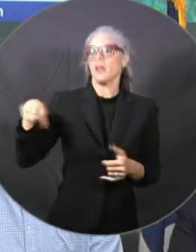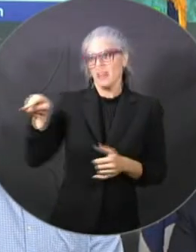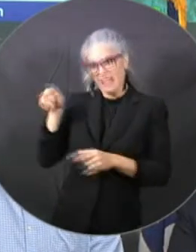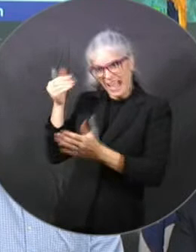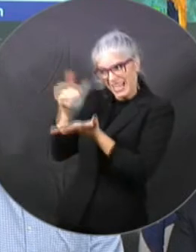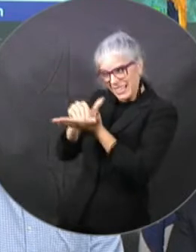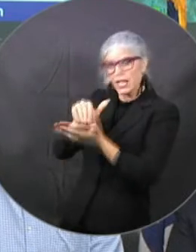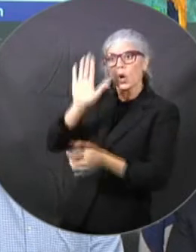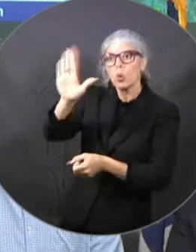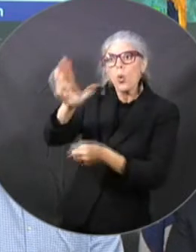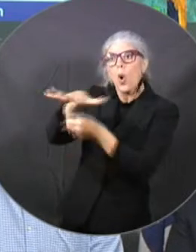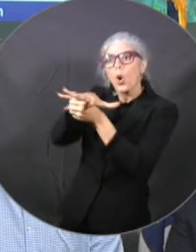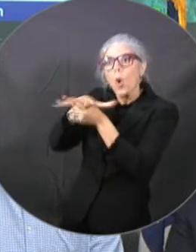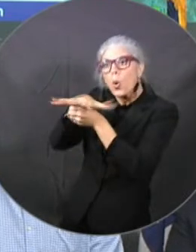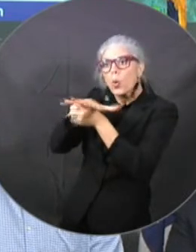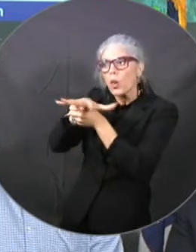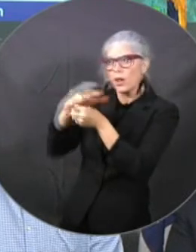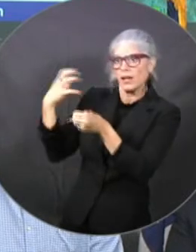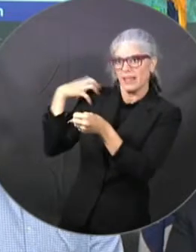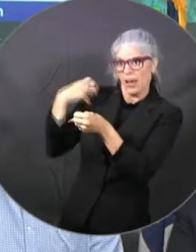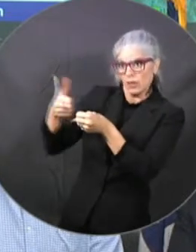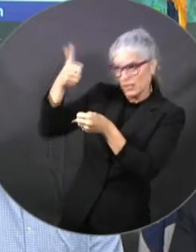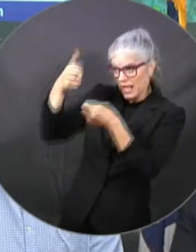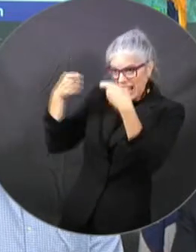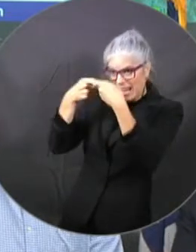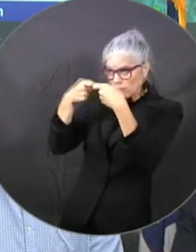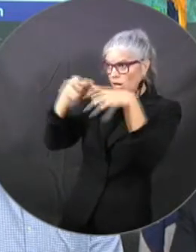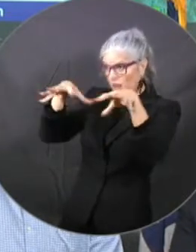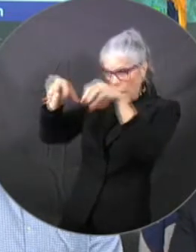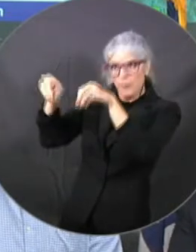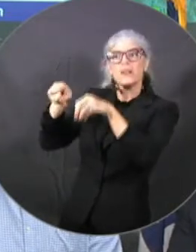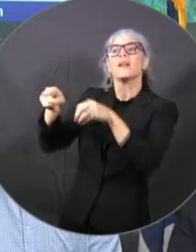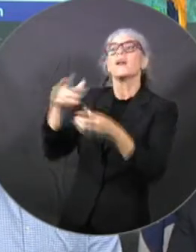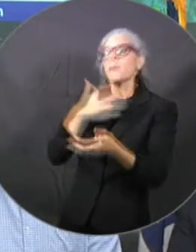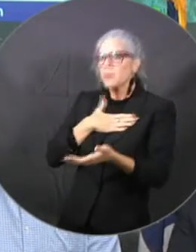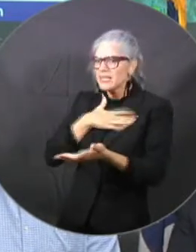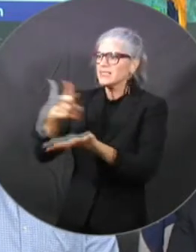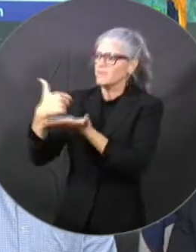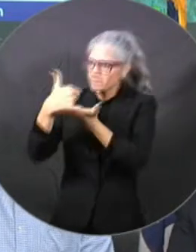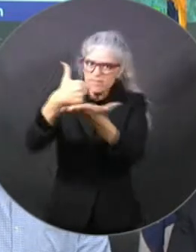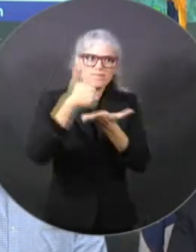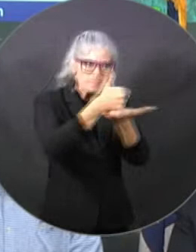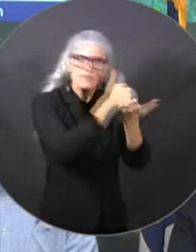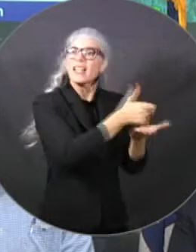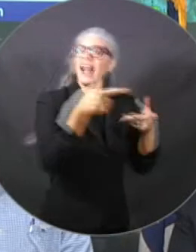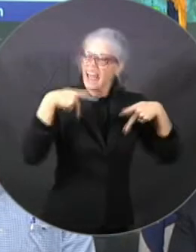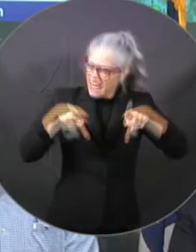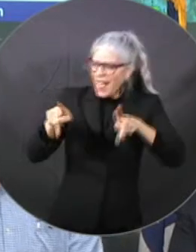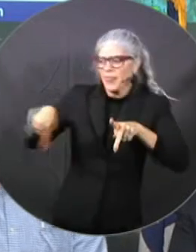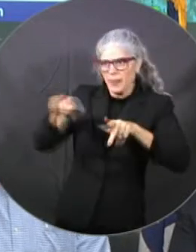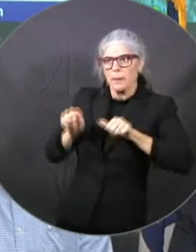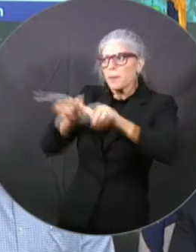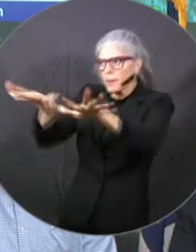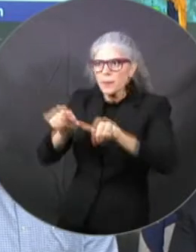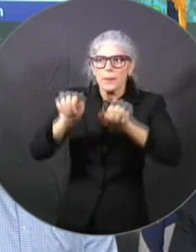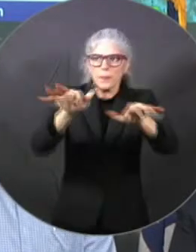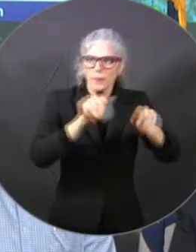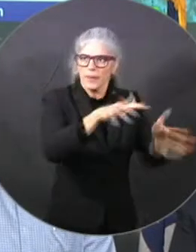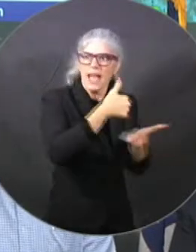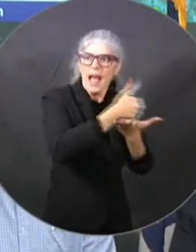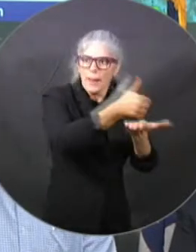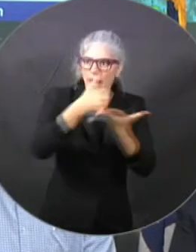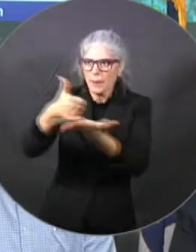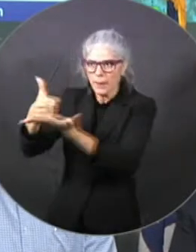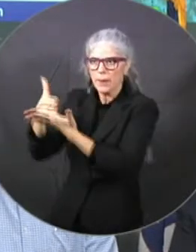And also please have a plan that as soon as that storm goes, have a sense of urgency to have your folks go and and get the power